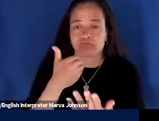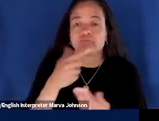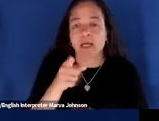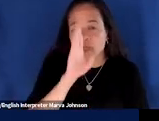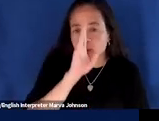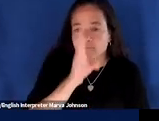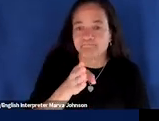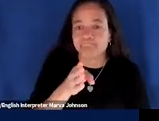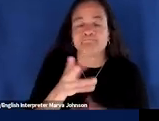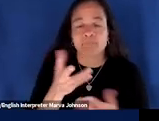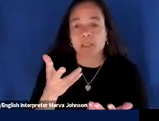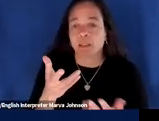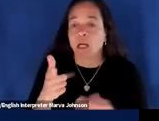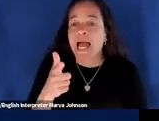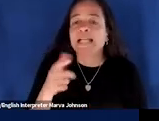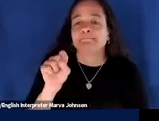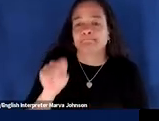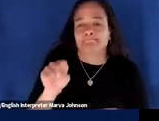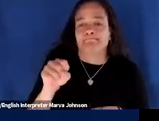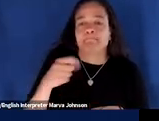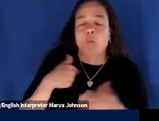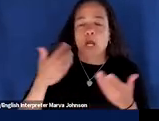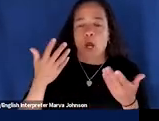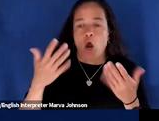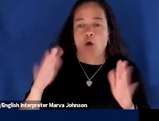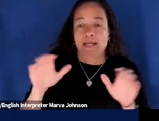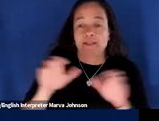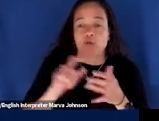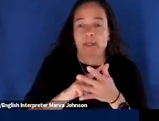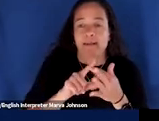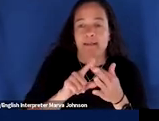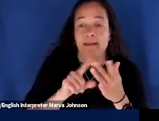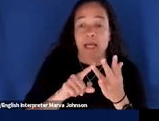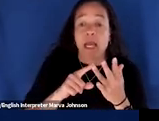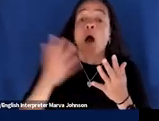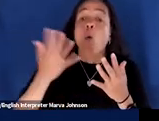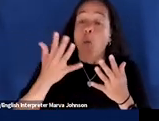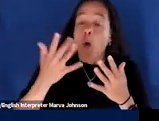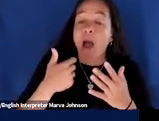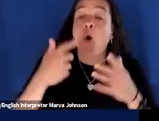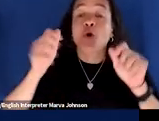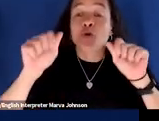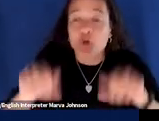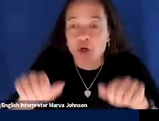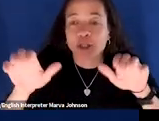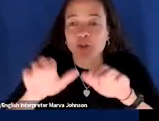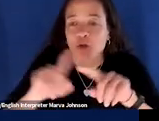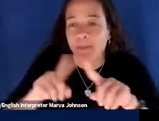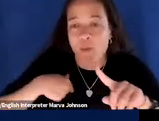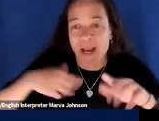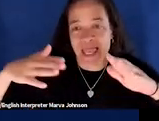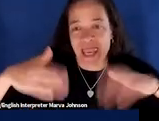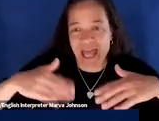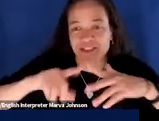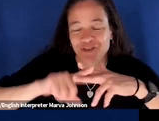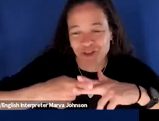what we are doing and what we could be doing but we're not yet doing um being transparent about how we do things and why